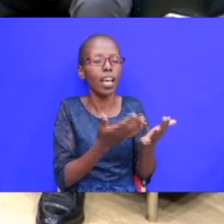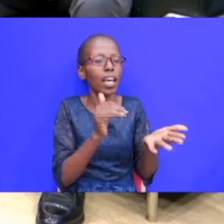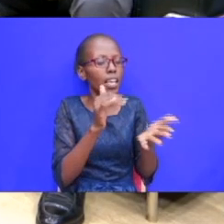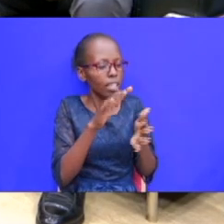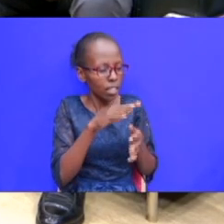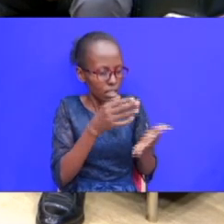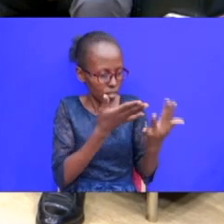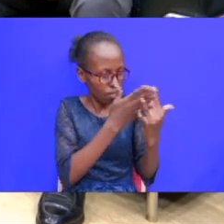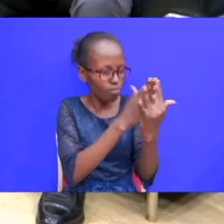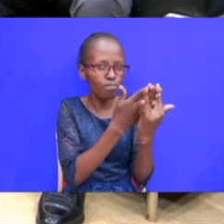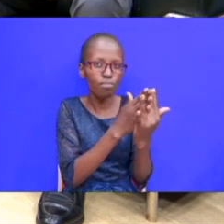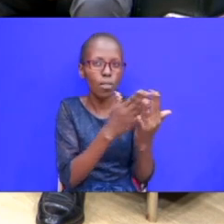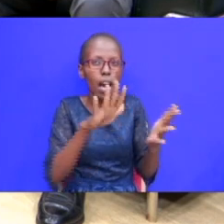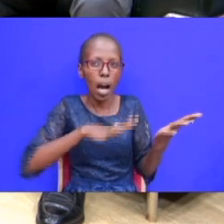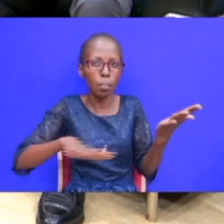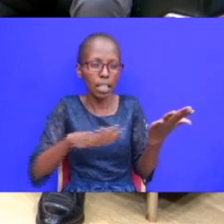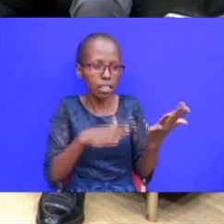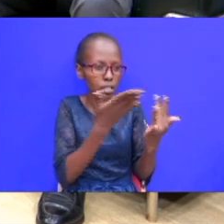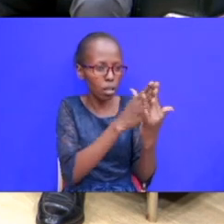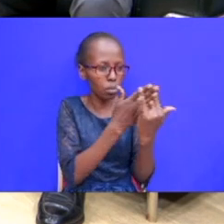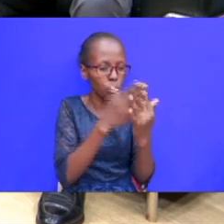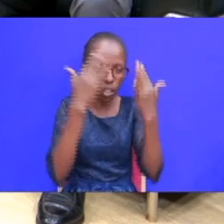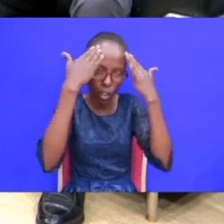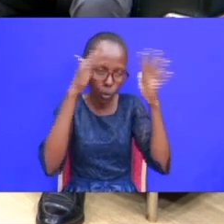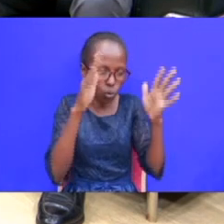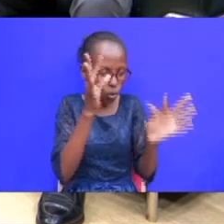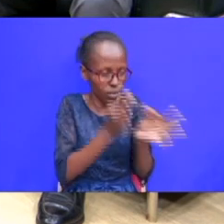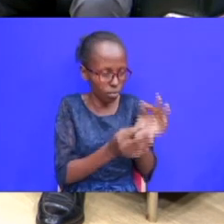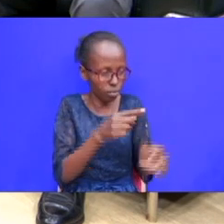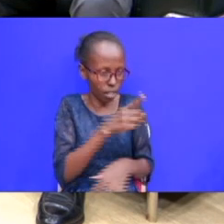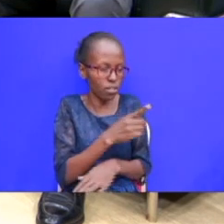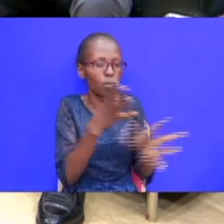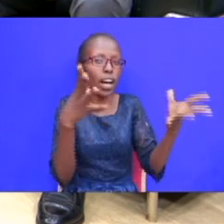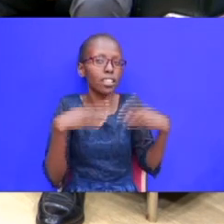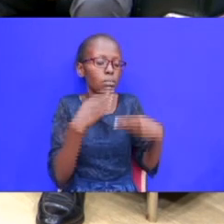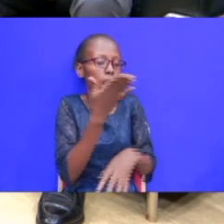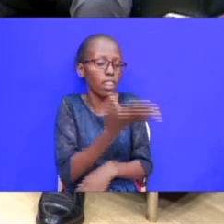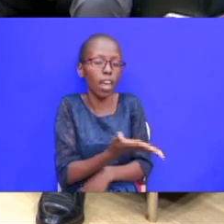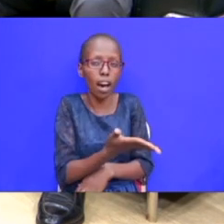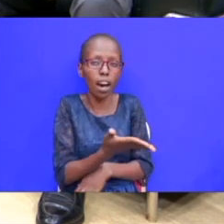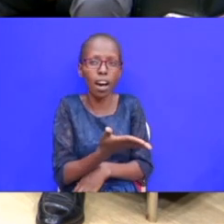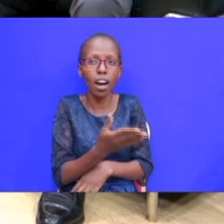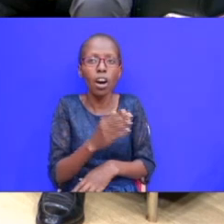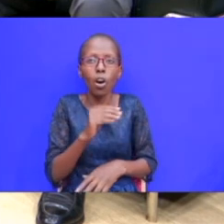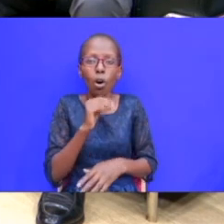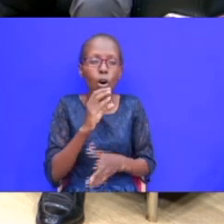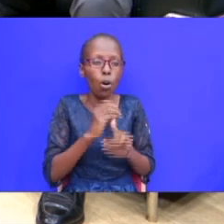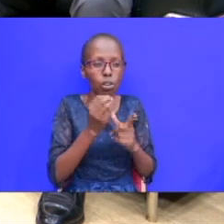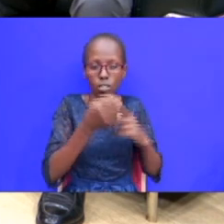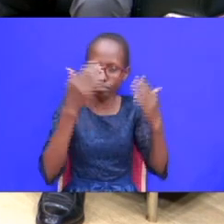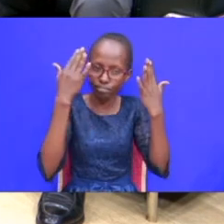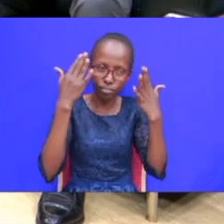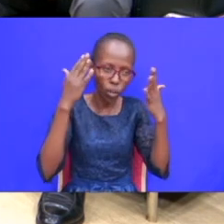place in between he doesn't know that he's going to be accepted there he doesn't know that he can go back and he doesn't even